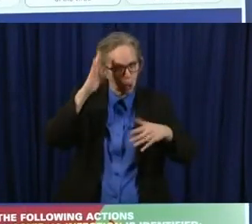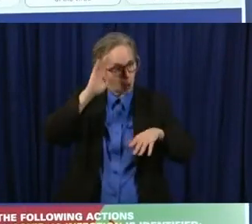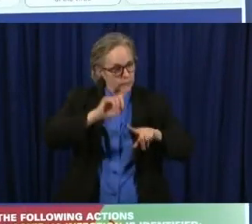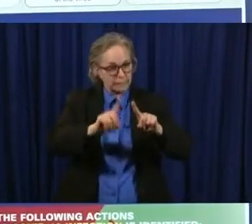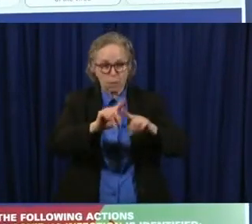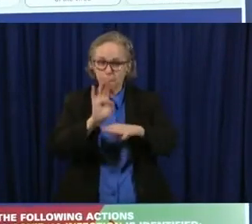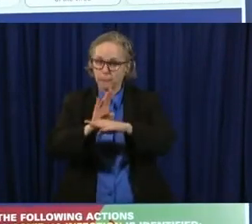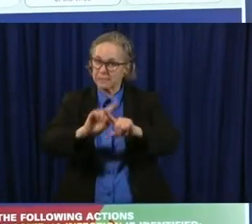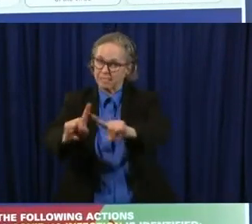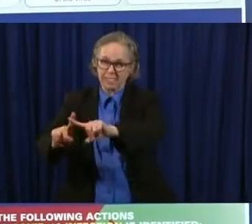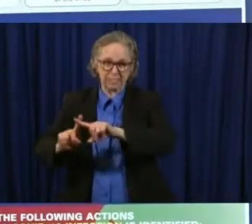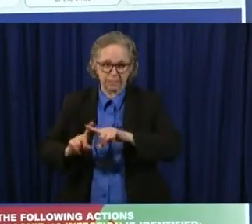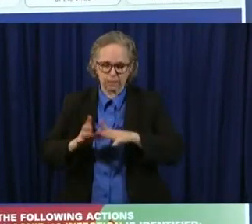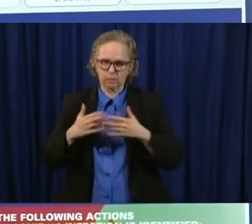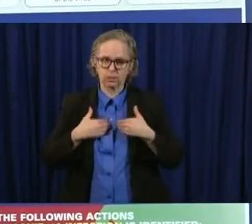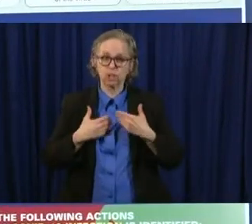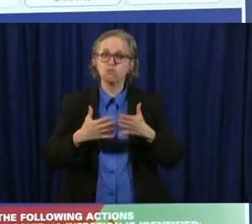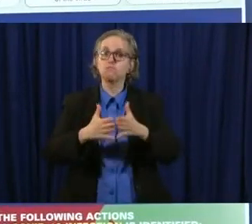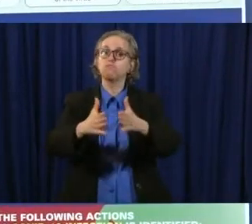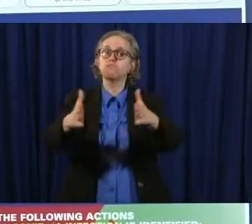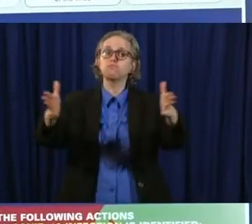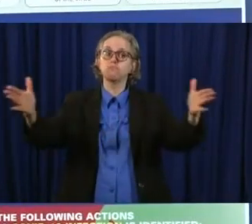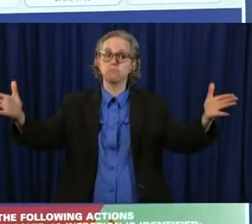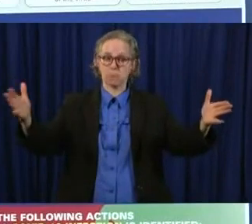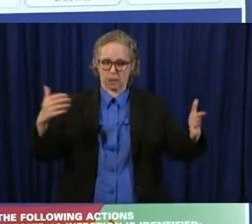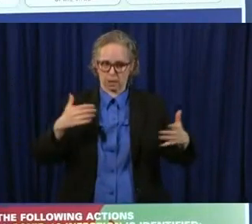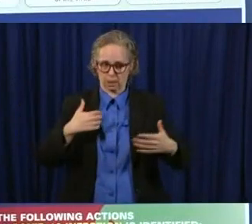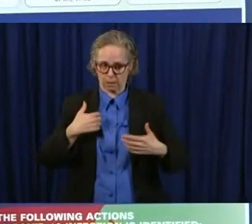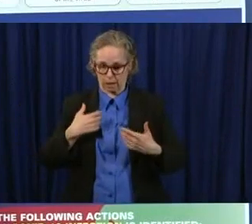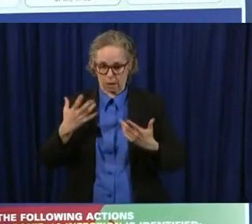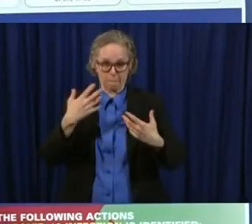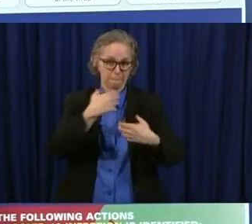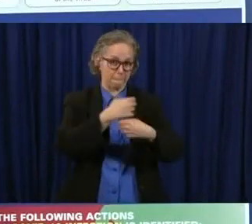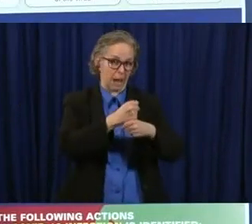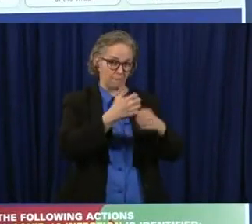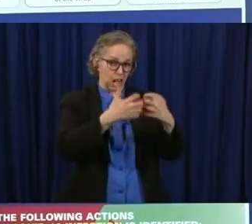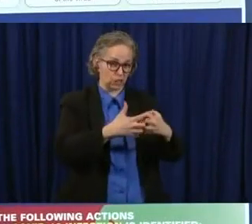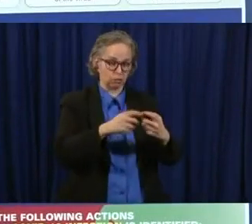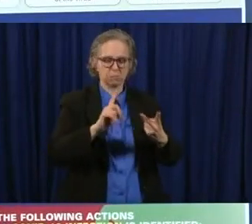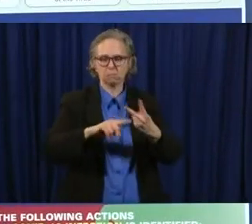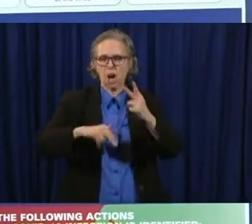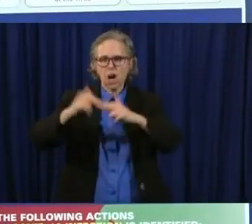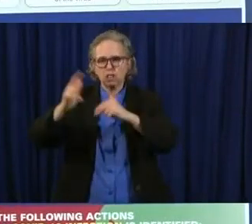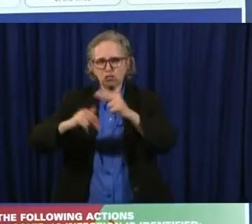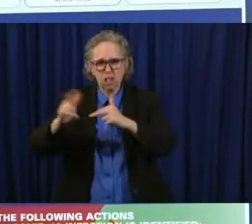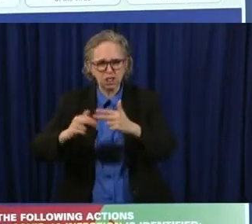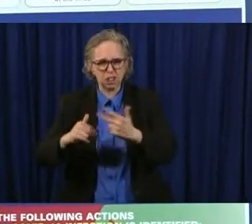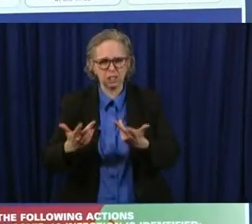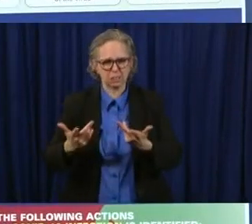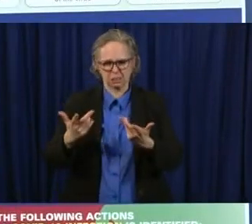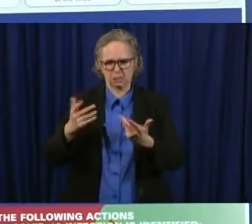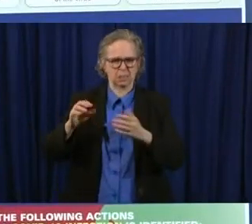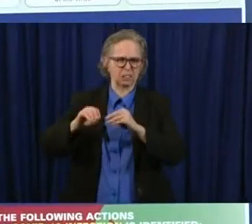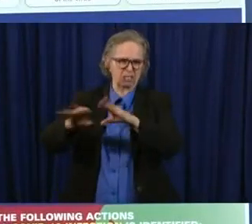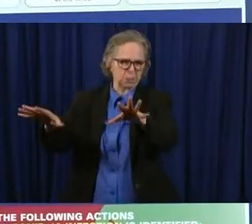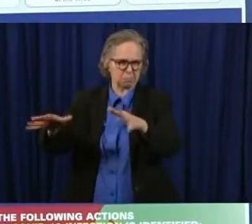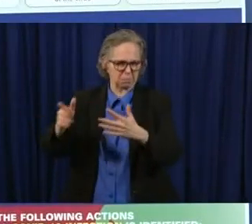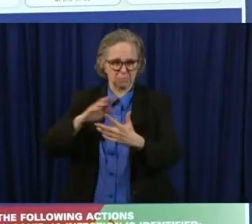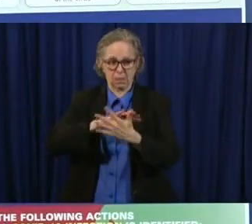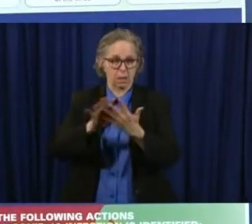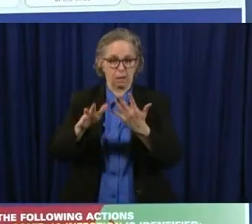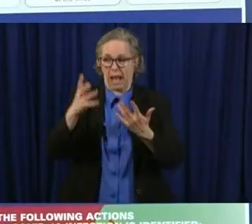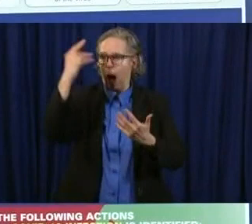in a manufacturing situation for example or construction or most construction that would be outside um